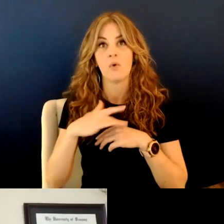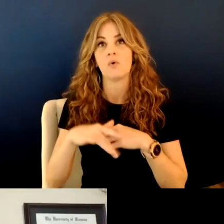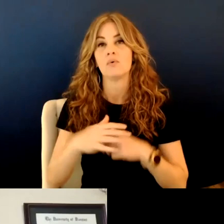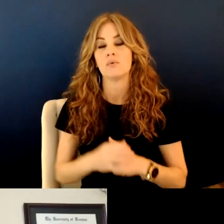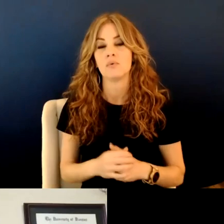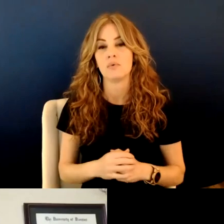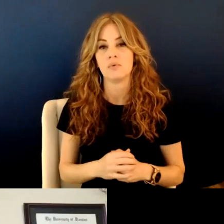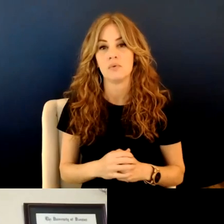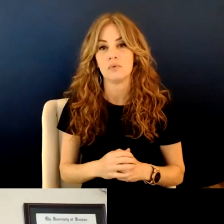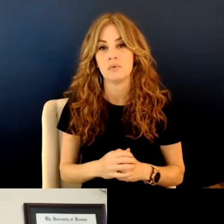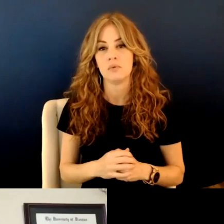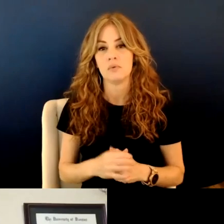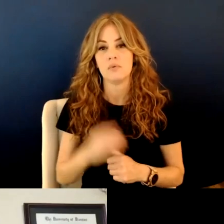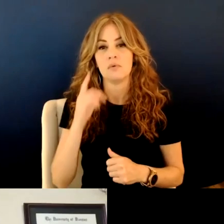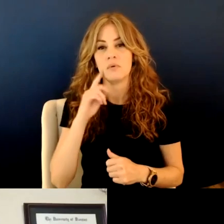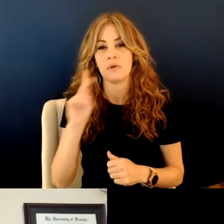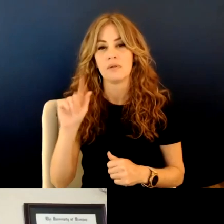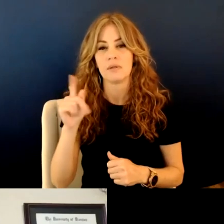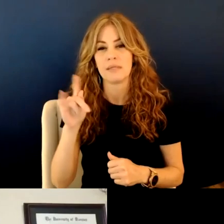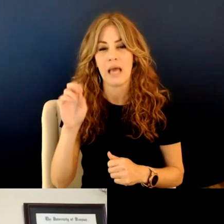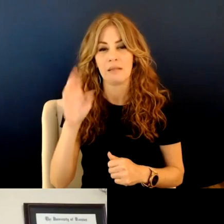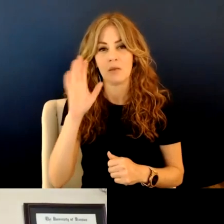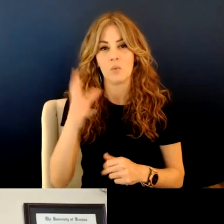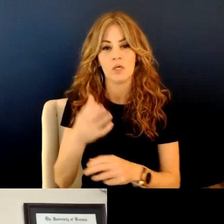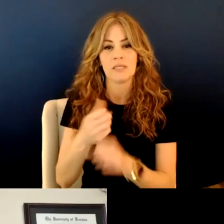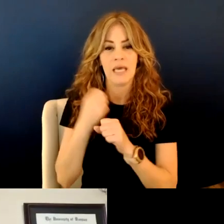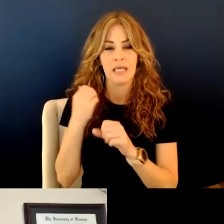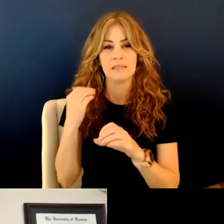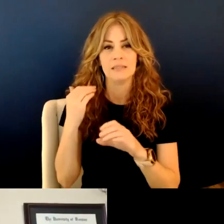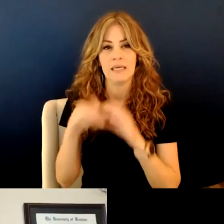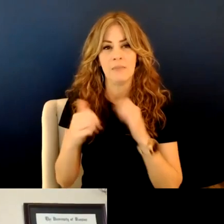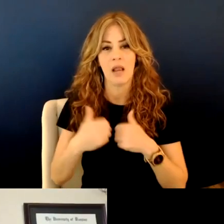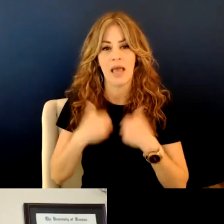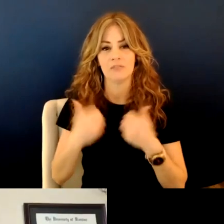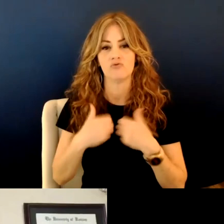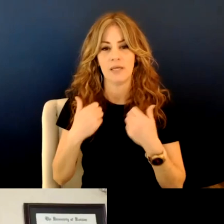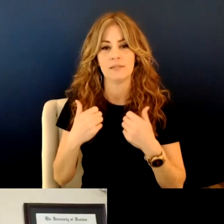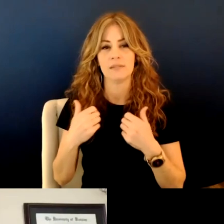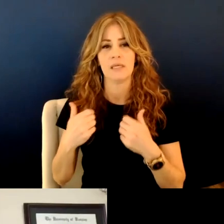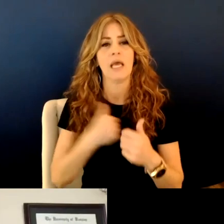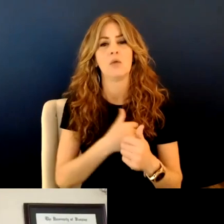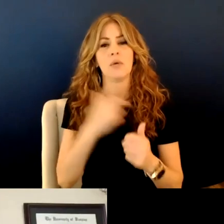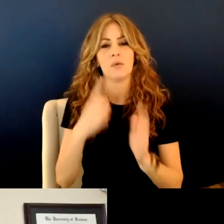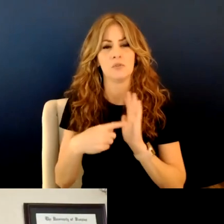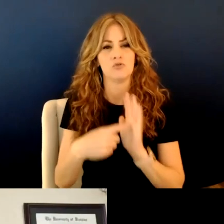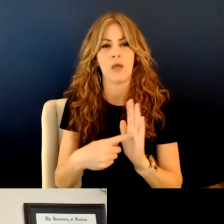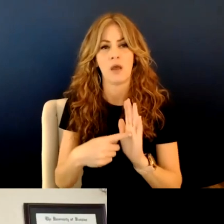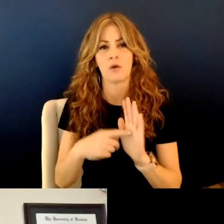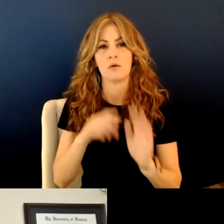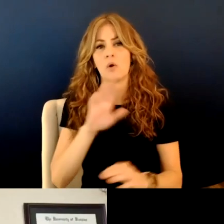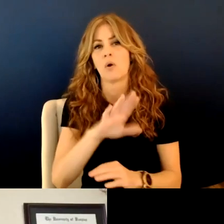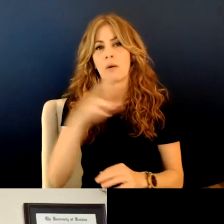I think Kathy is going to drop our email address in the chat and we shall share, uh, Dr. Starr's